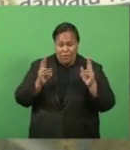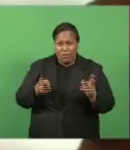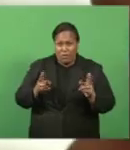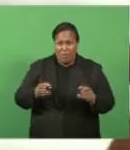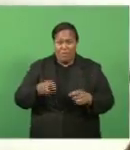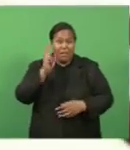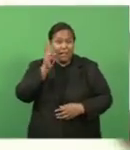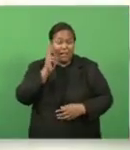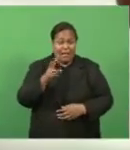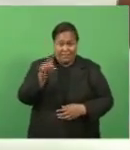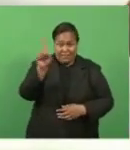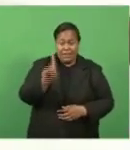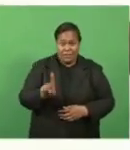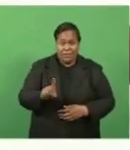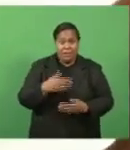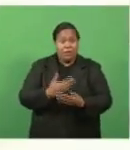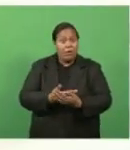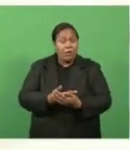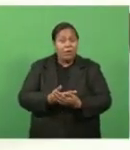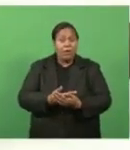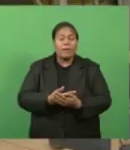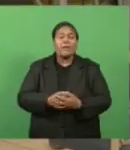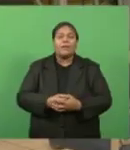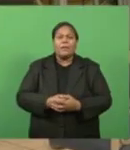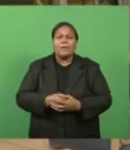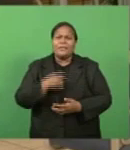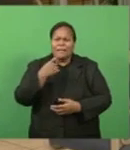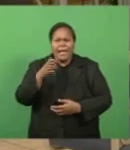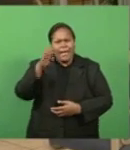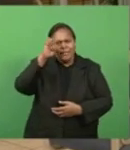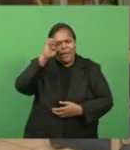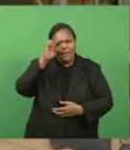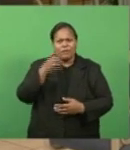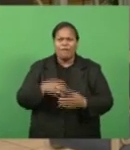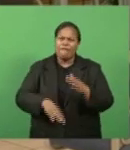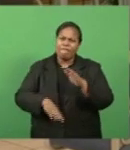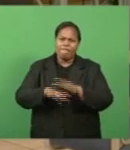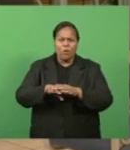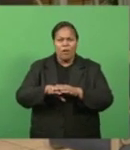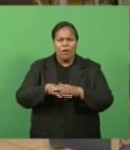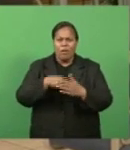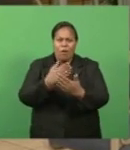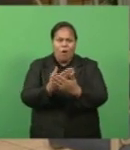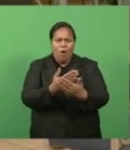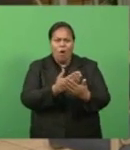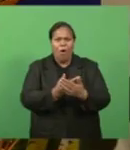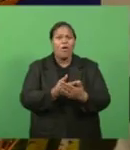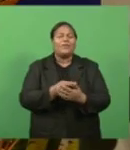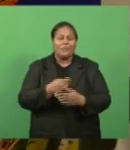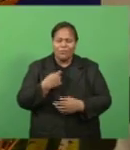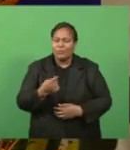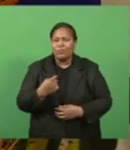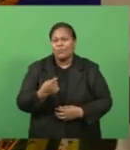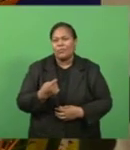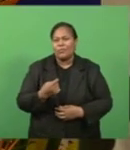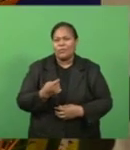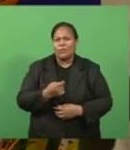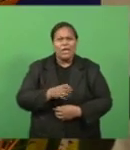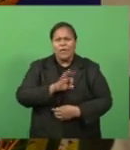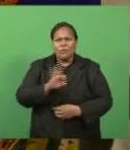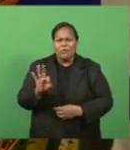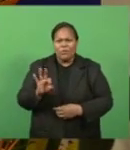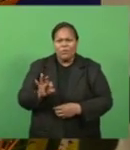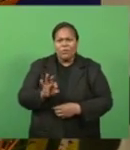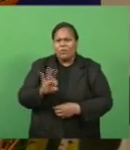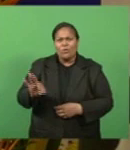Patel says they expect to have full restoration as soon as possible. We are only a day old after the